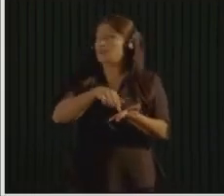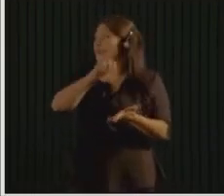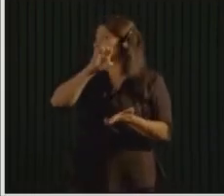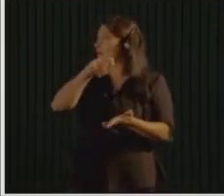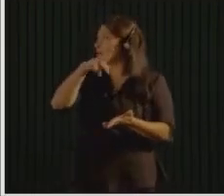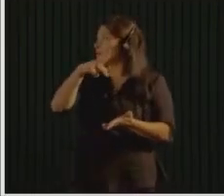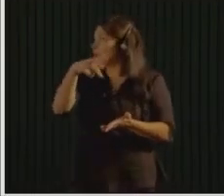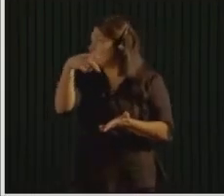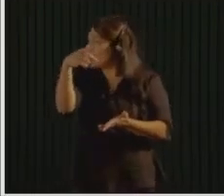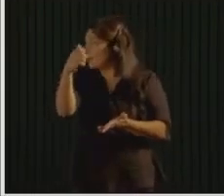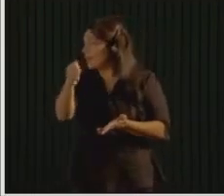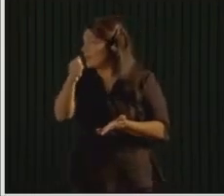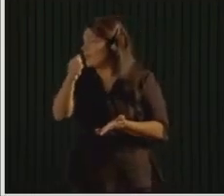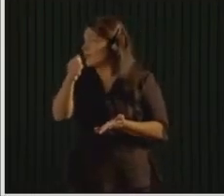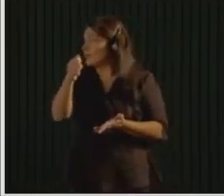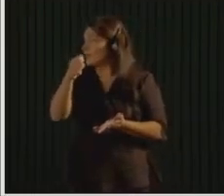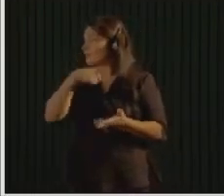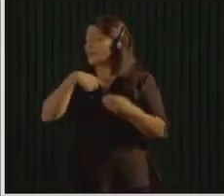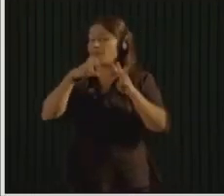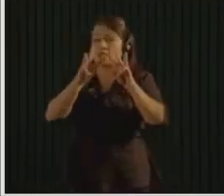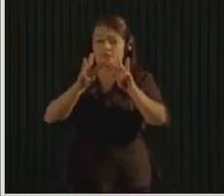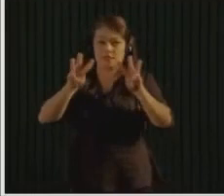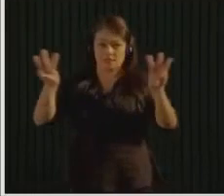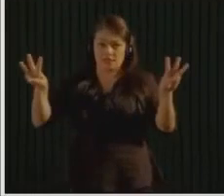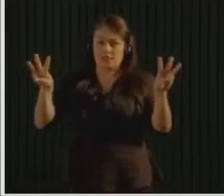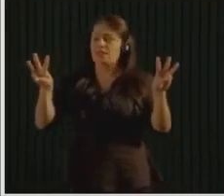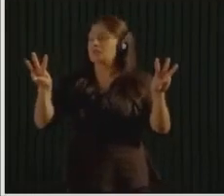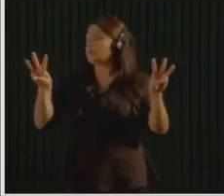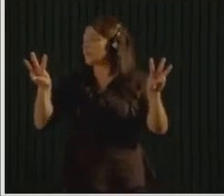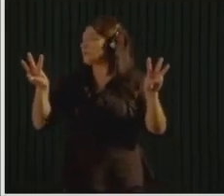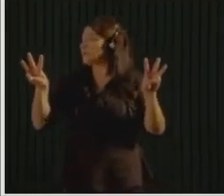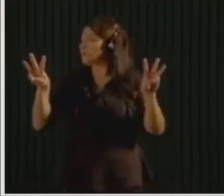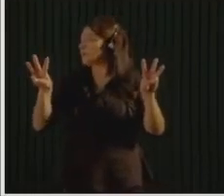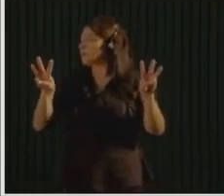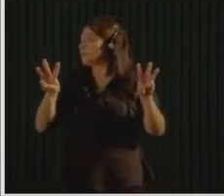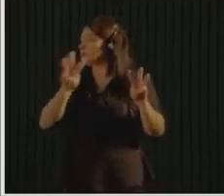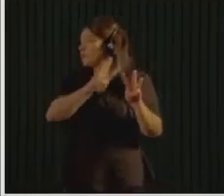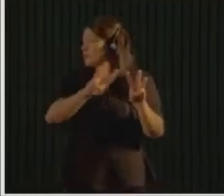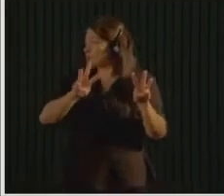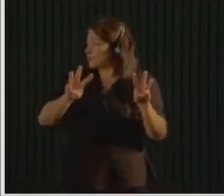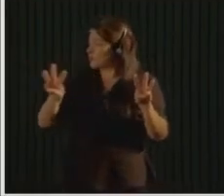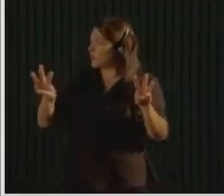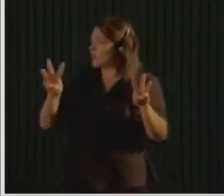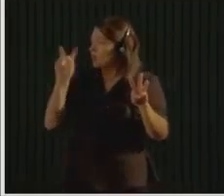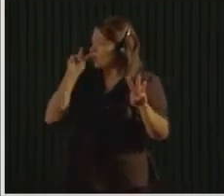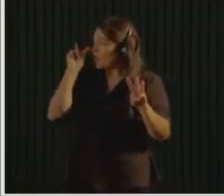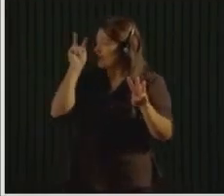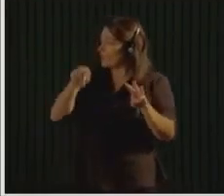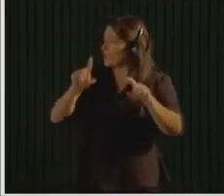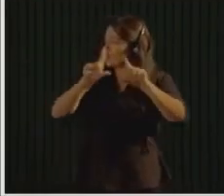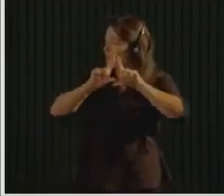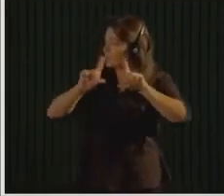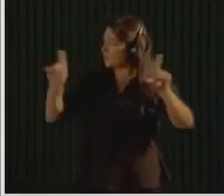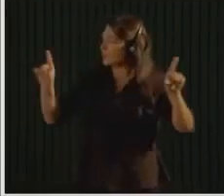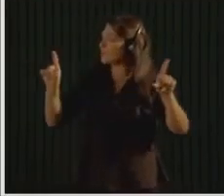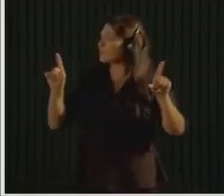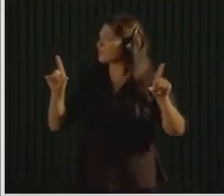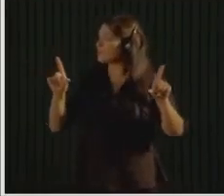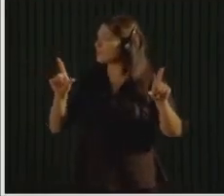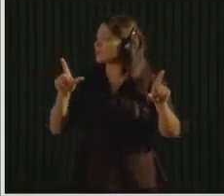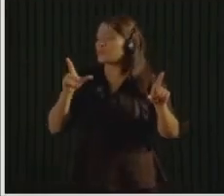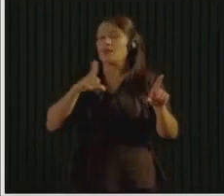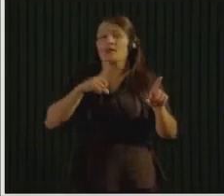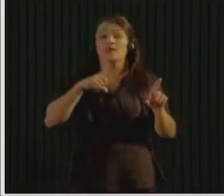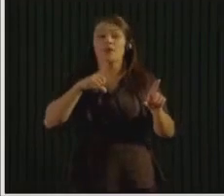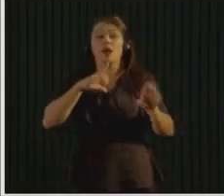Managing and Transforming Waste Streams. And on that website, you can see the tool that we helped the U.S. EPA develop. And